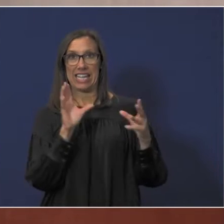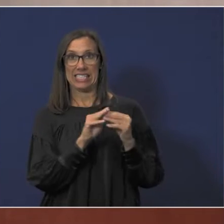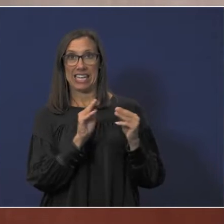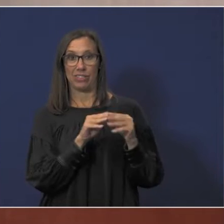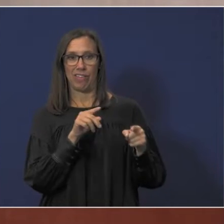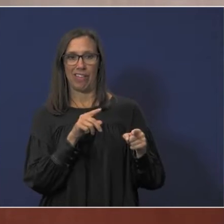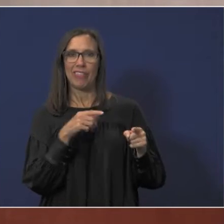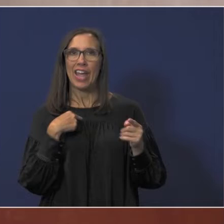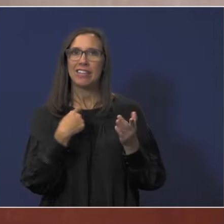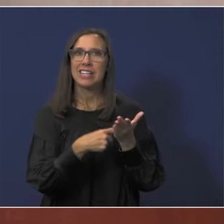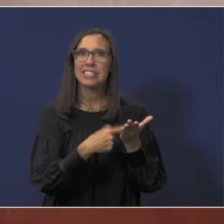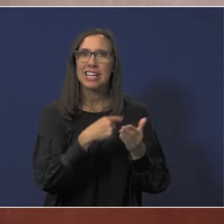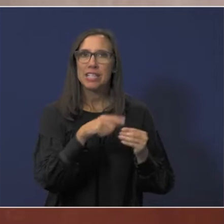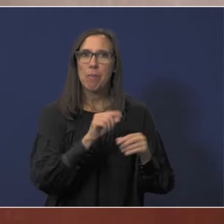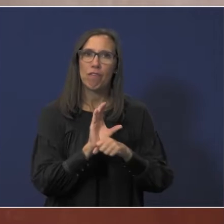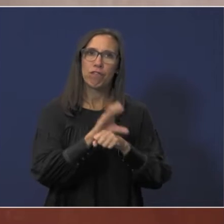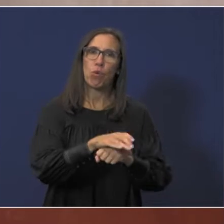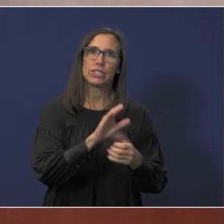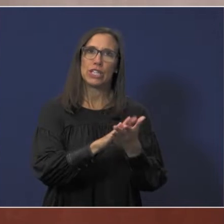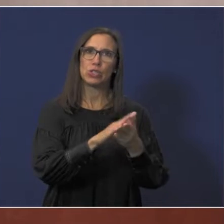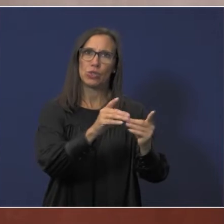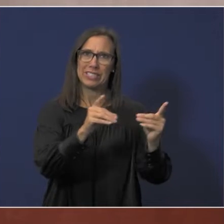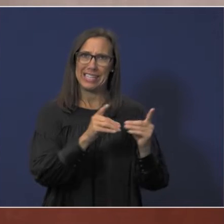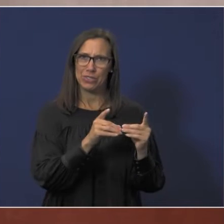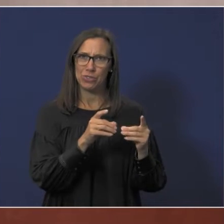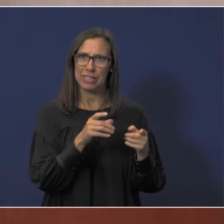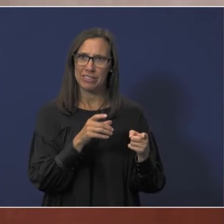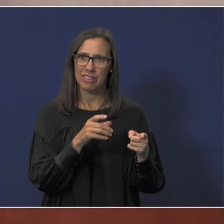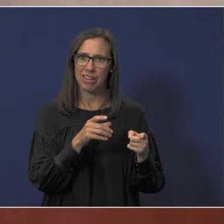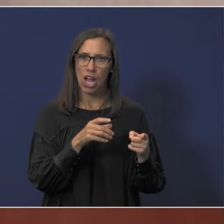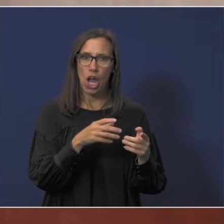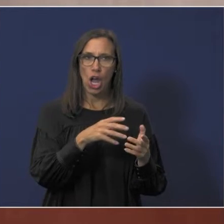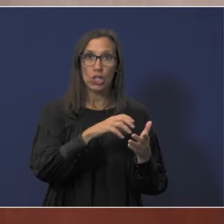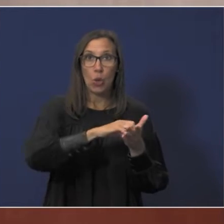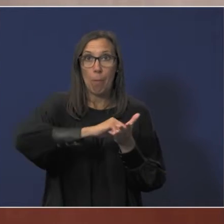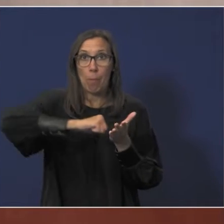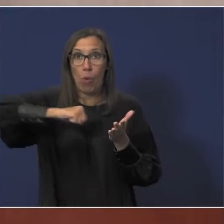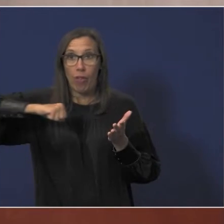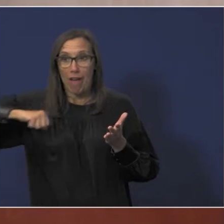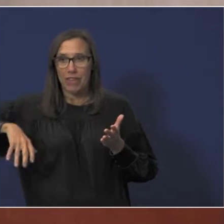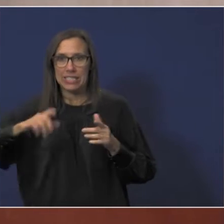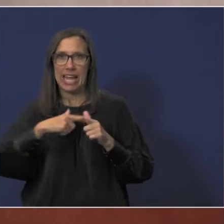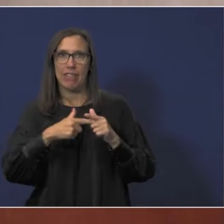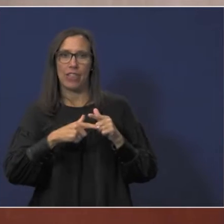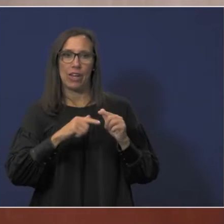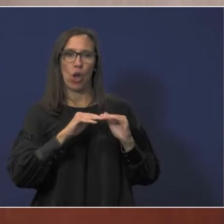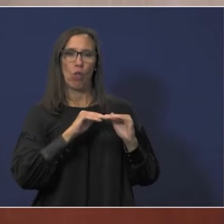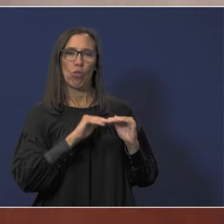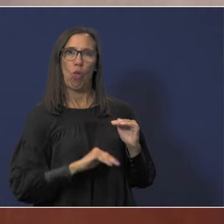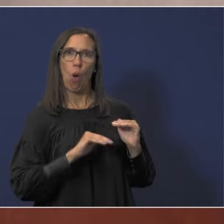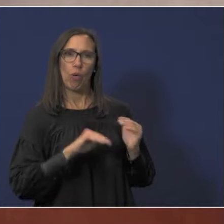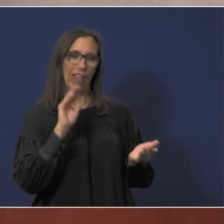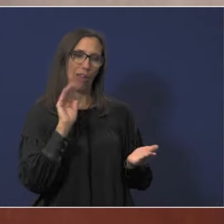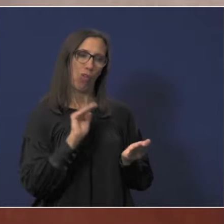was discussions about forcing school districts to pull funds out and to lower their fund balances before the state